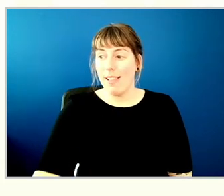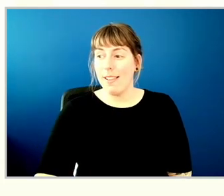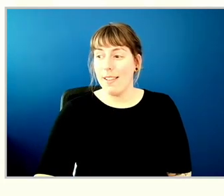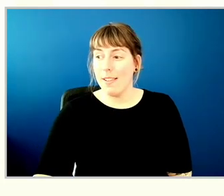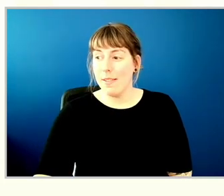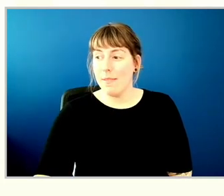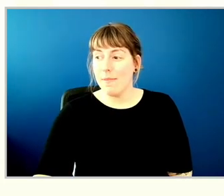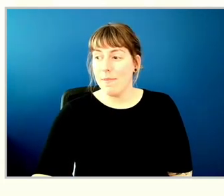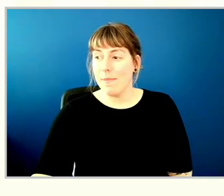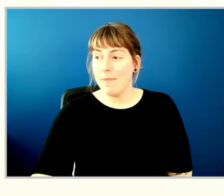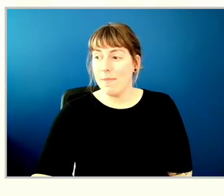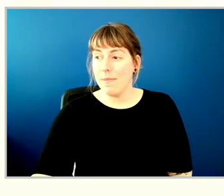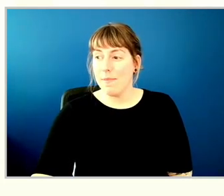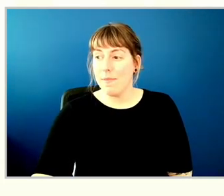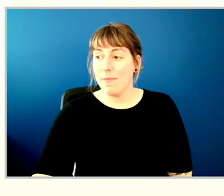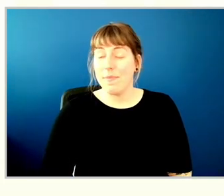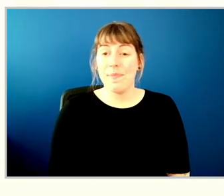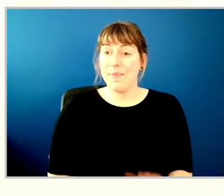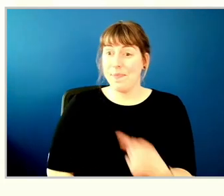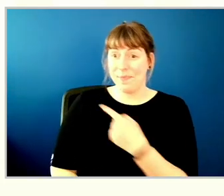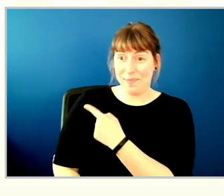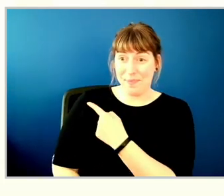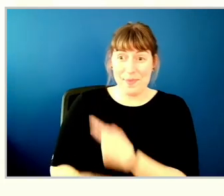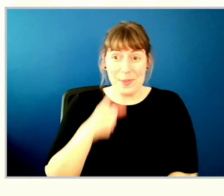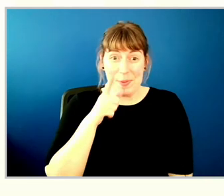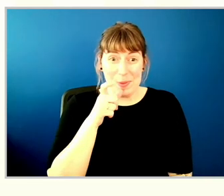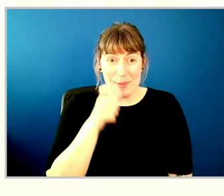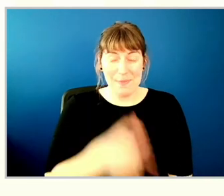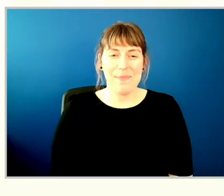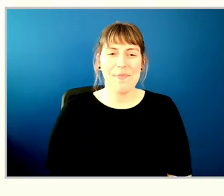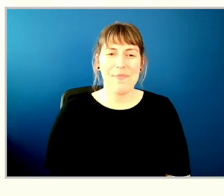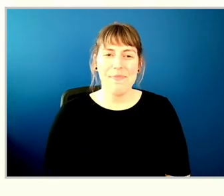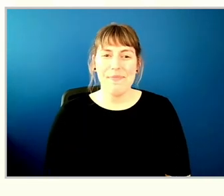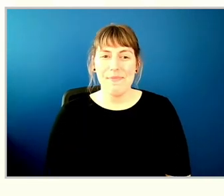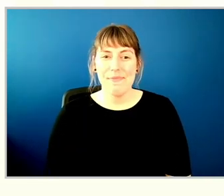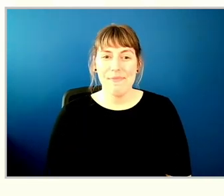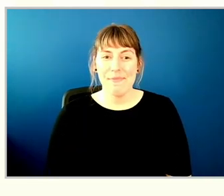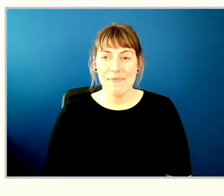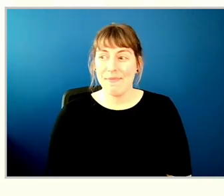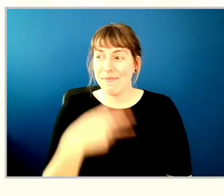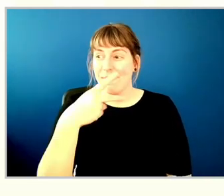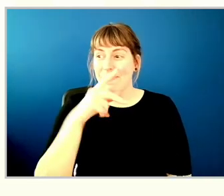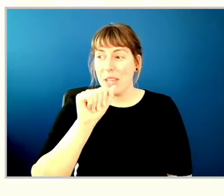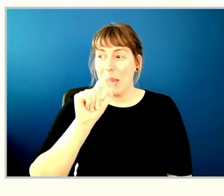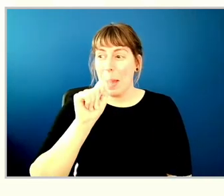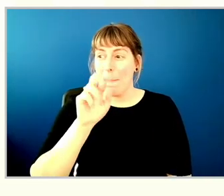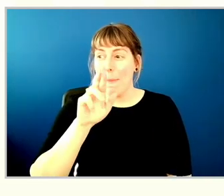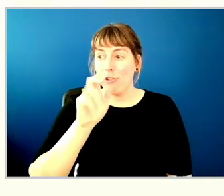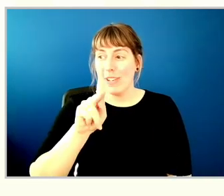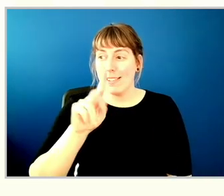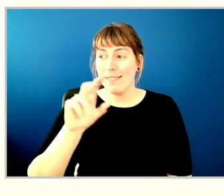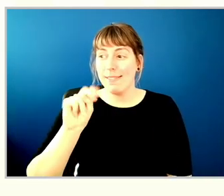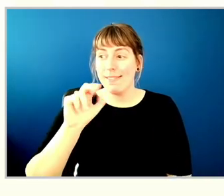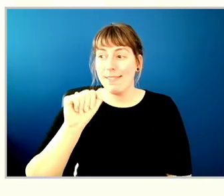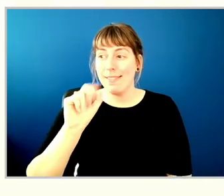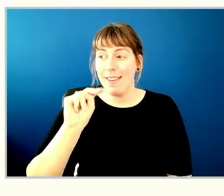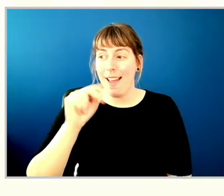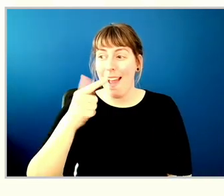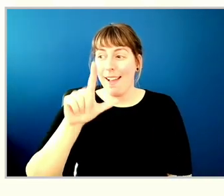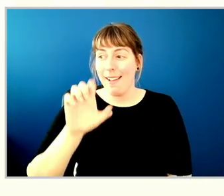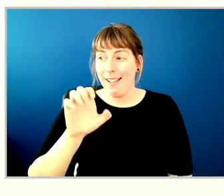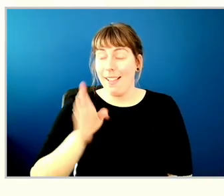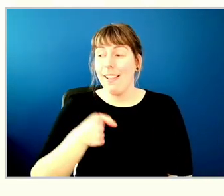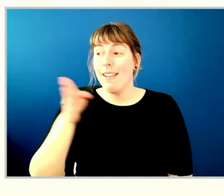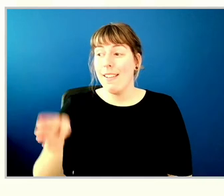and to my right, we've got Patrick Nangle and Christy